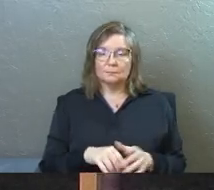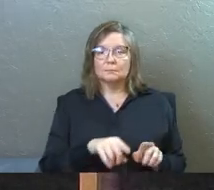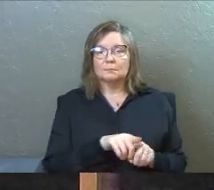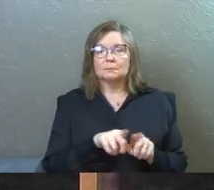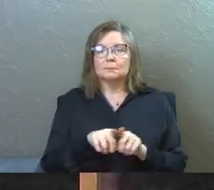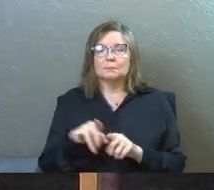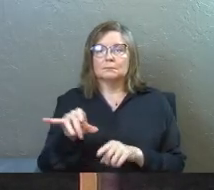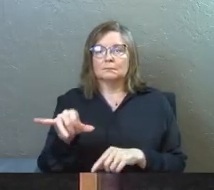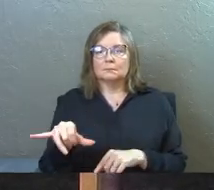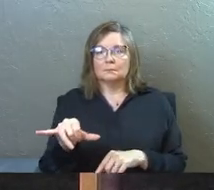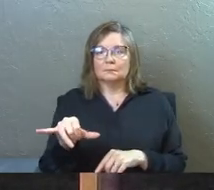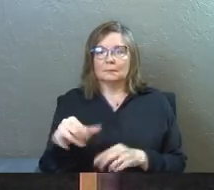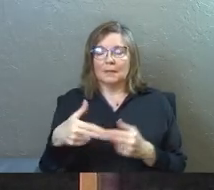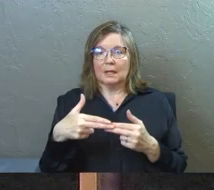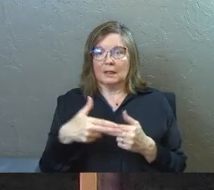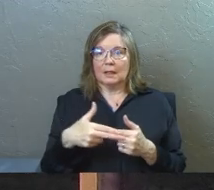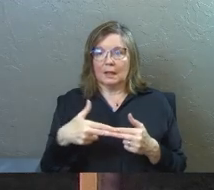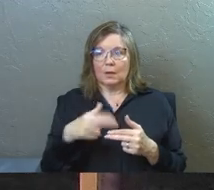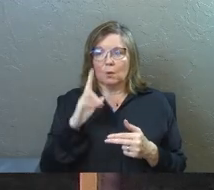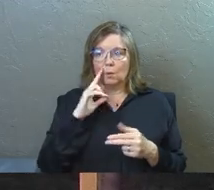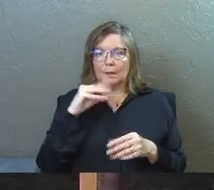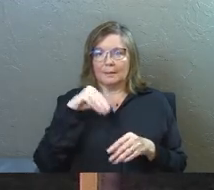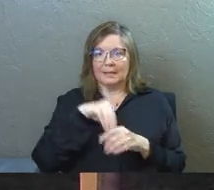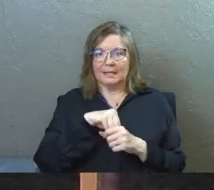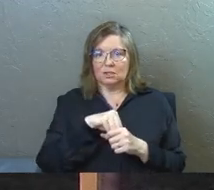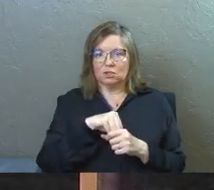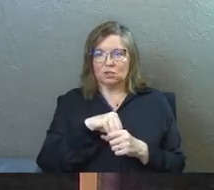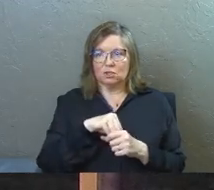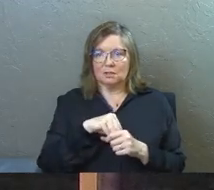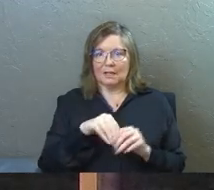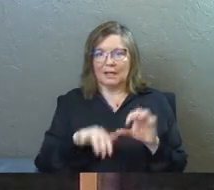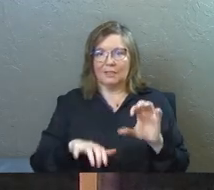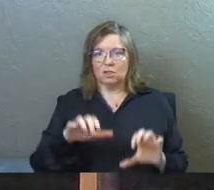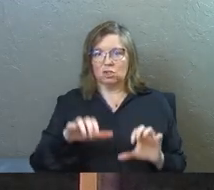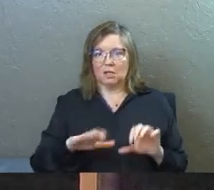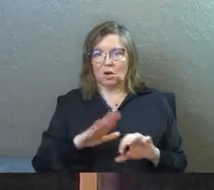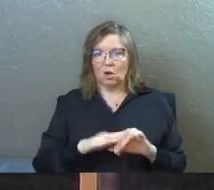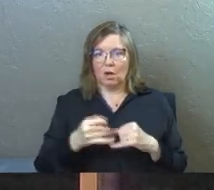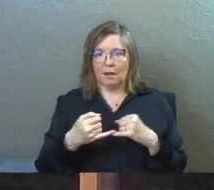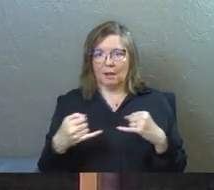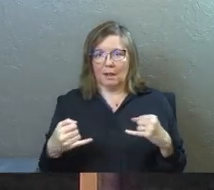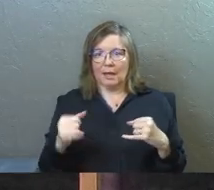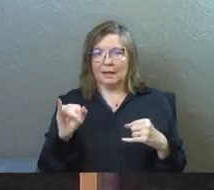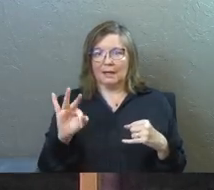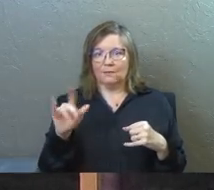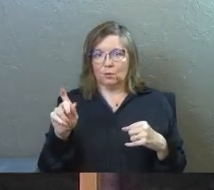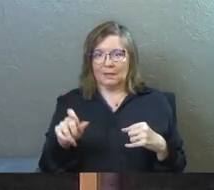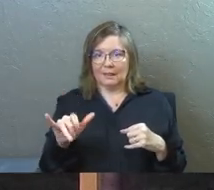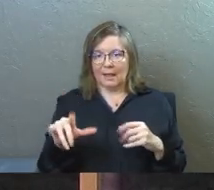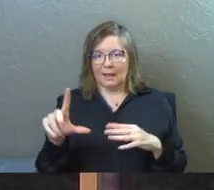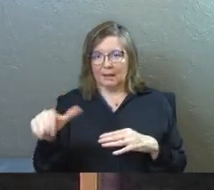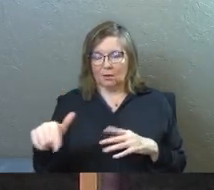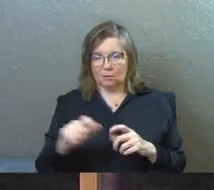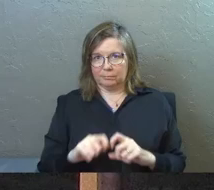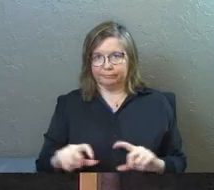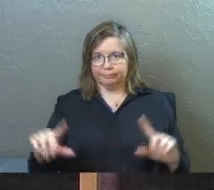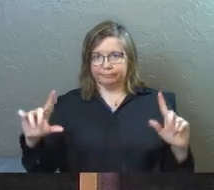Also that slide is going to be inserted into the chat online praying in case you need that.